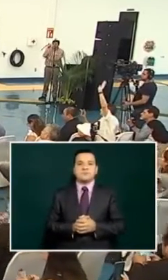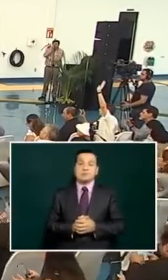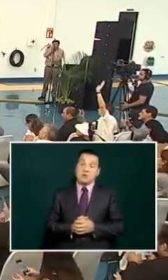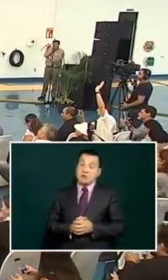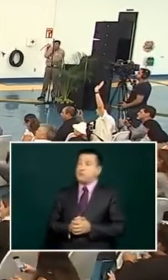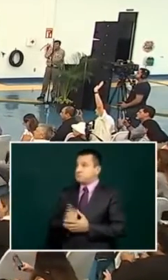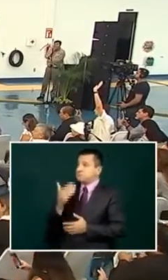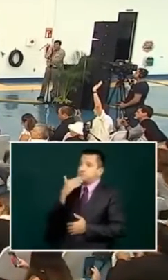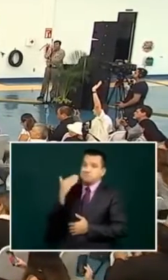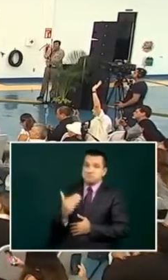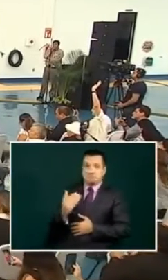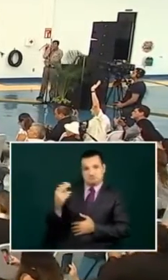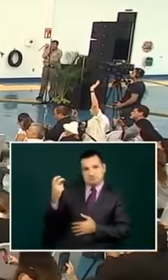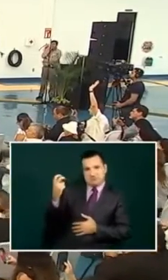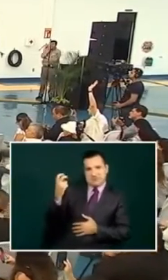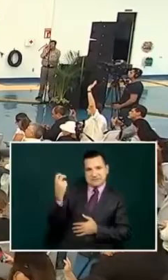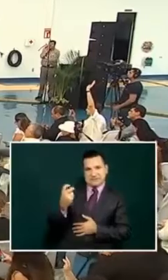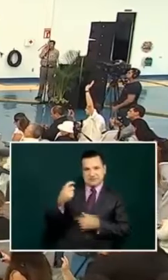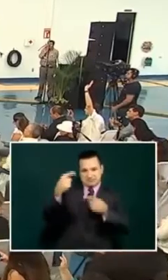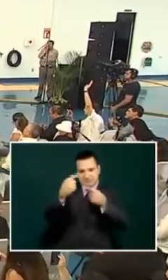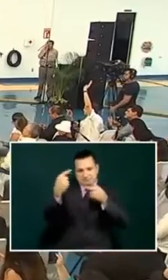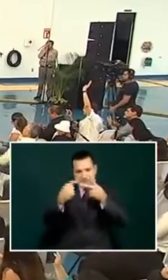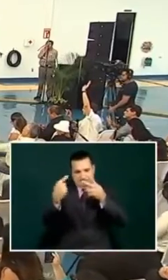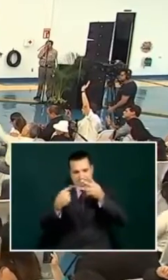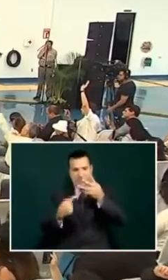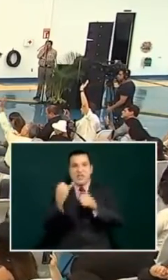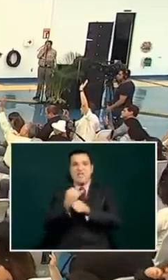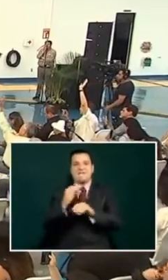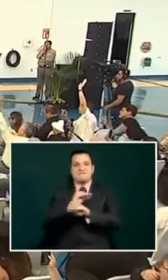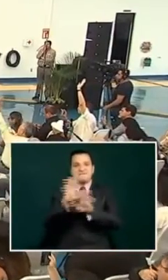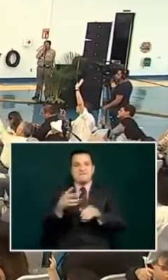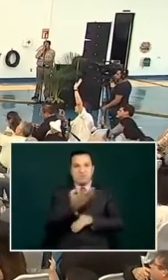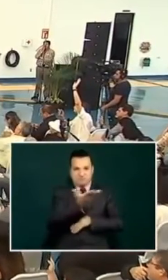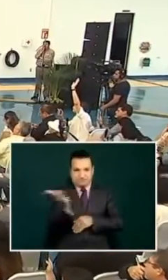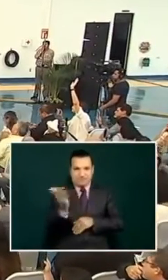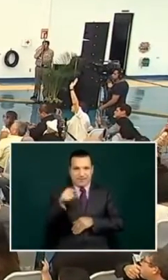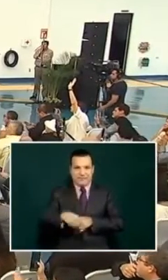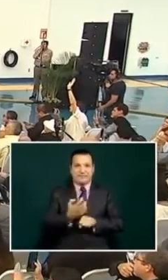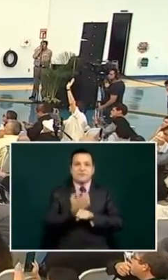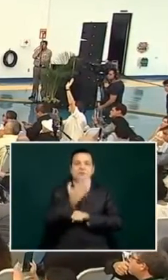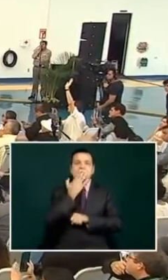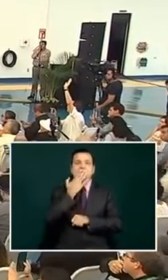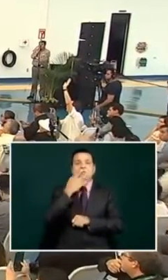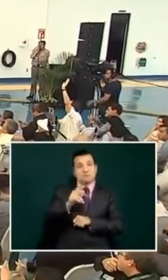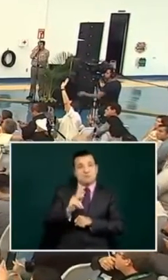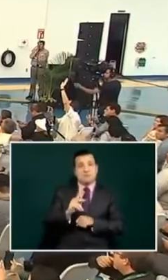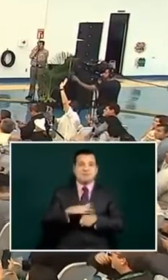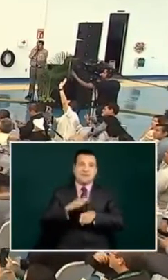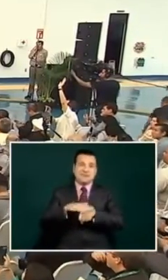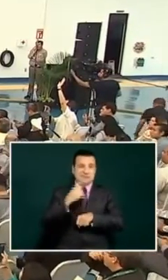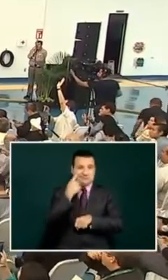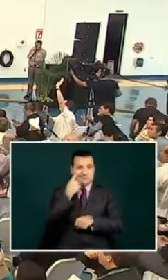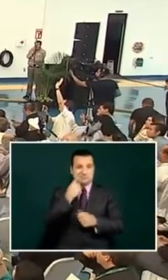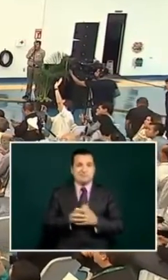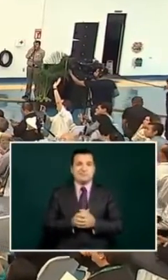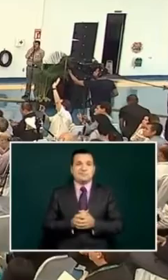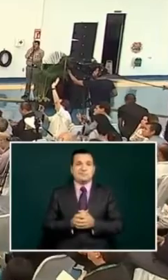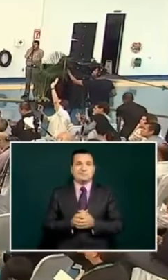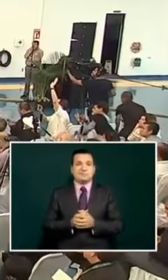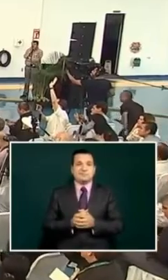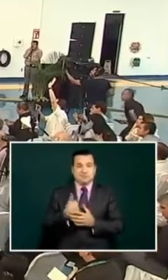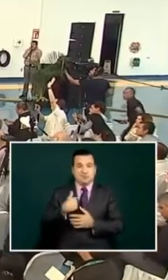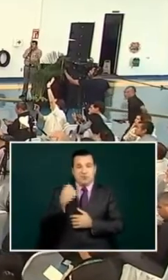well now this is what we can inform you on but just